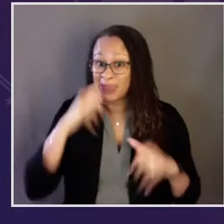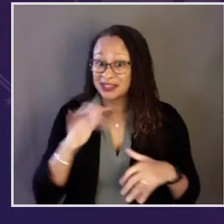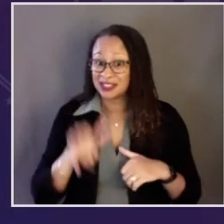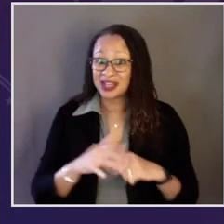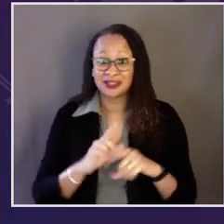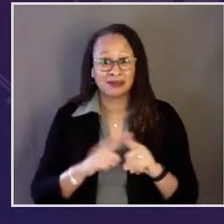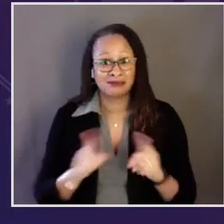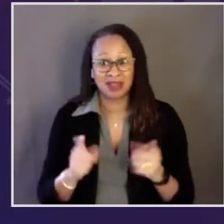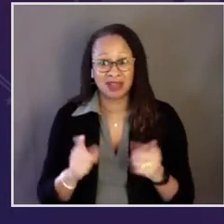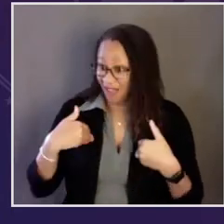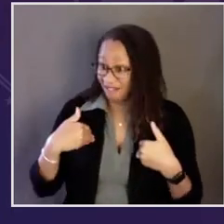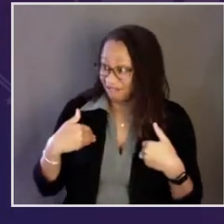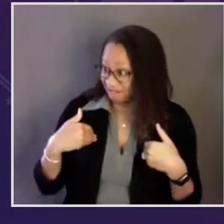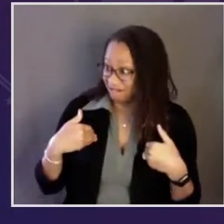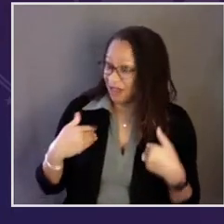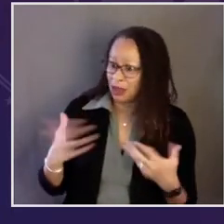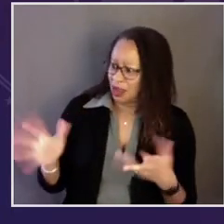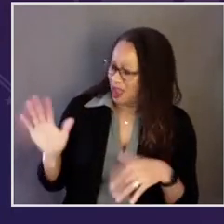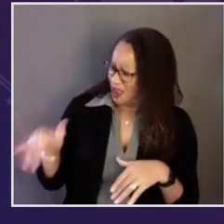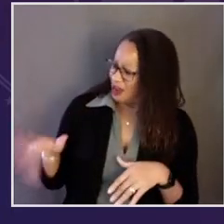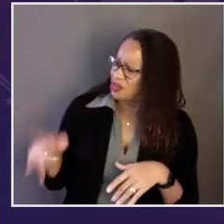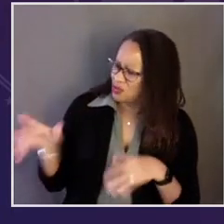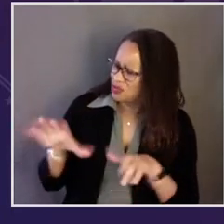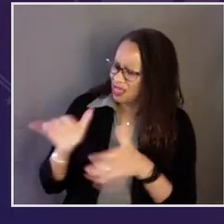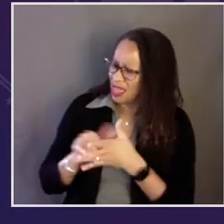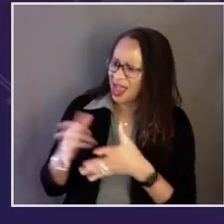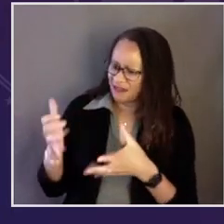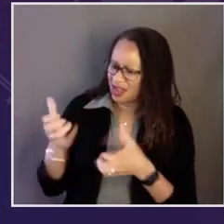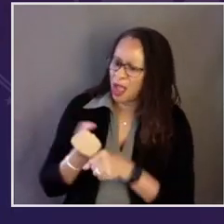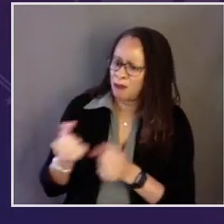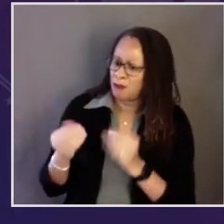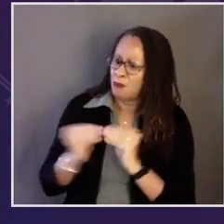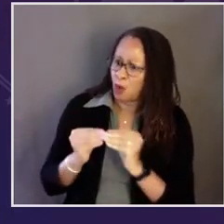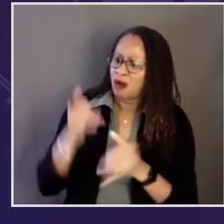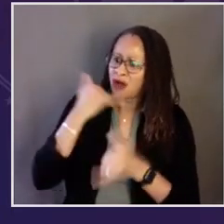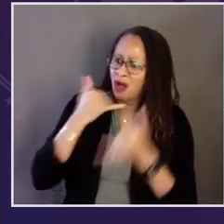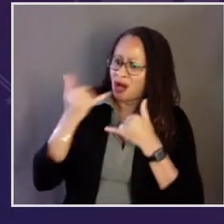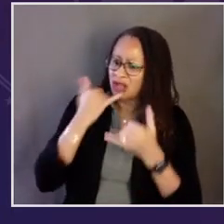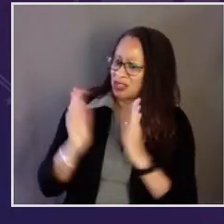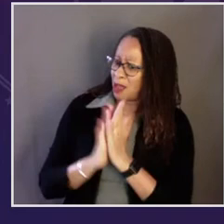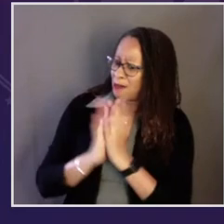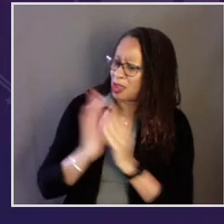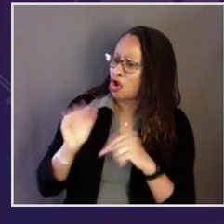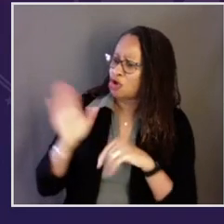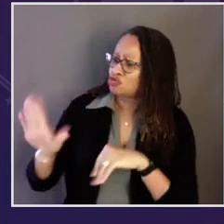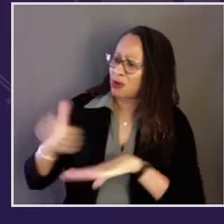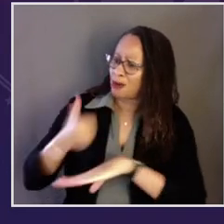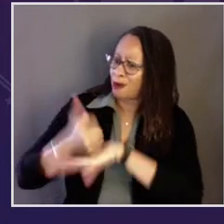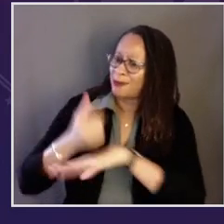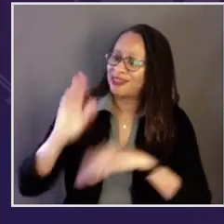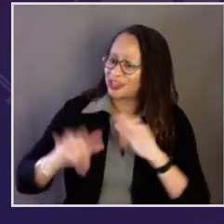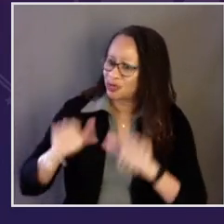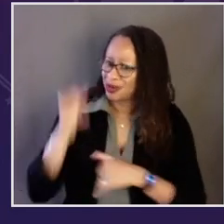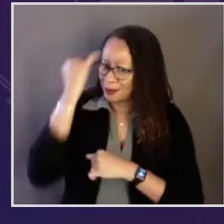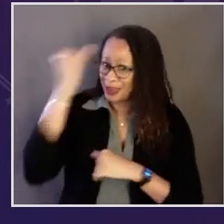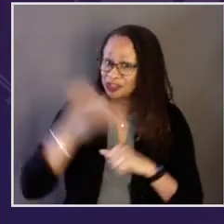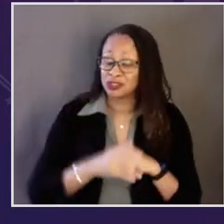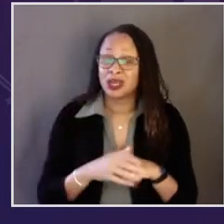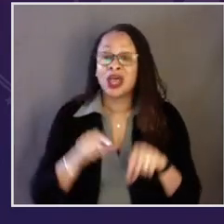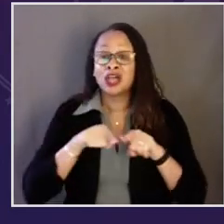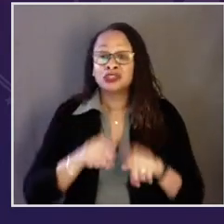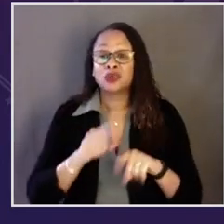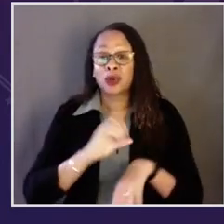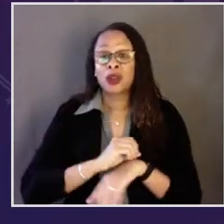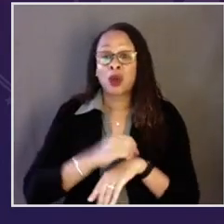as well. Now, that's a feat across the board. But all kidding aside, you have. I've gotten more calls complimenting me on